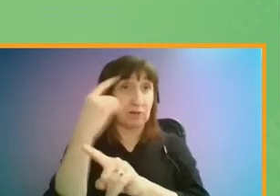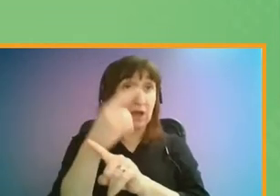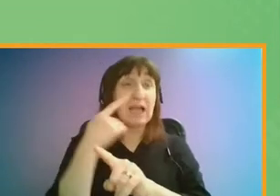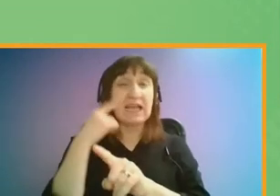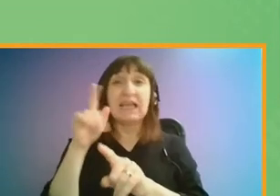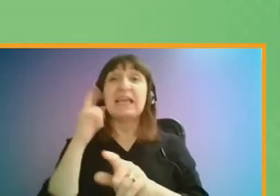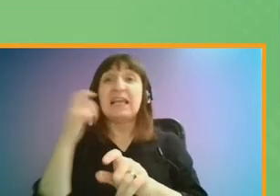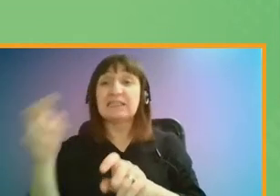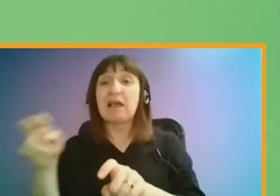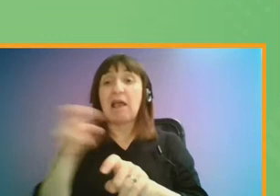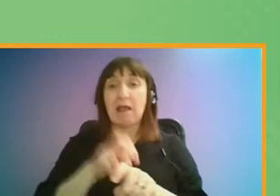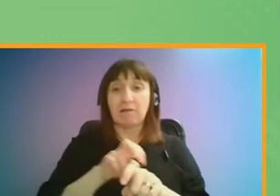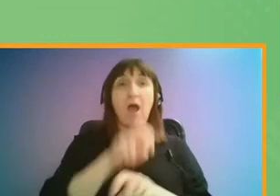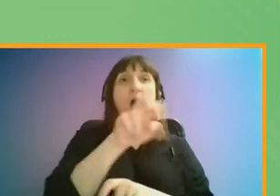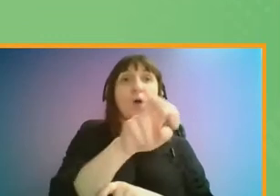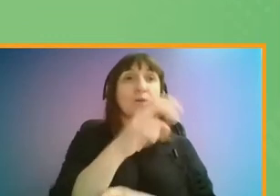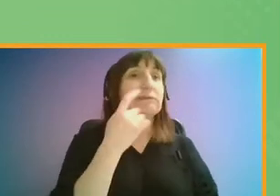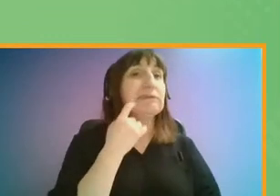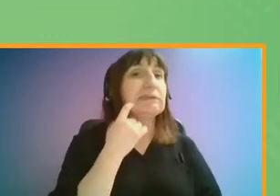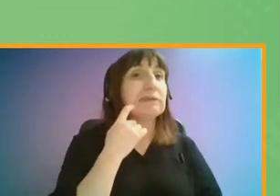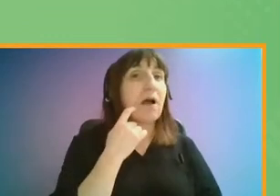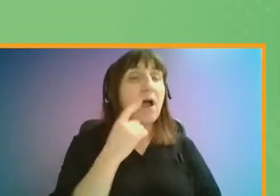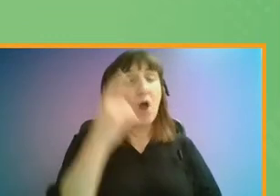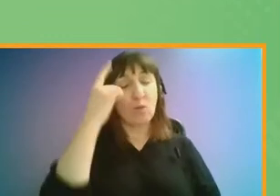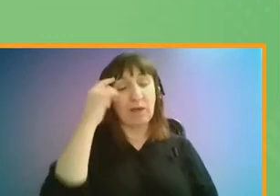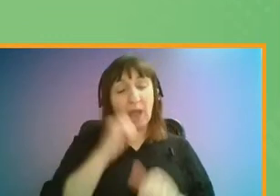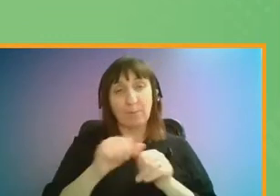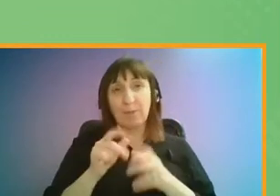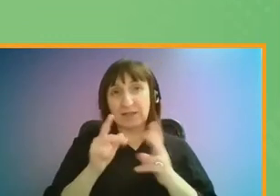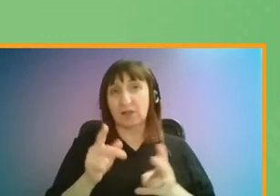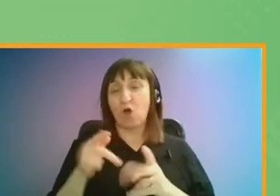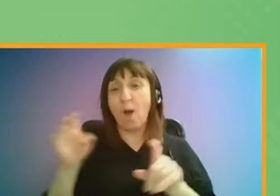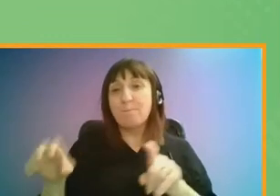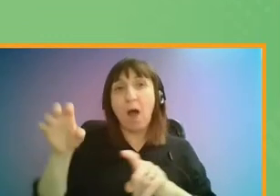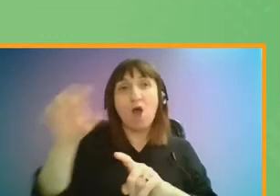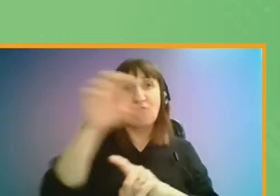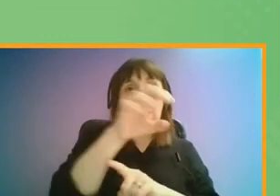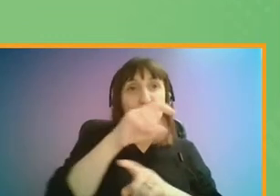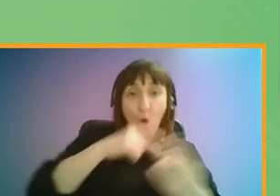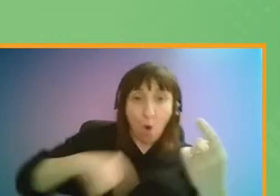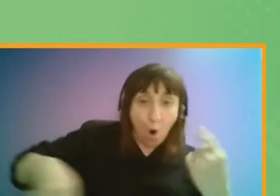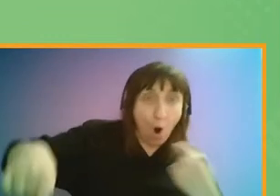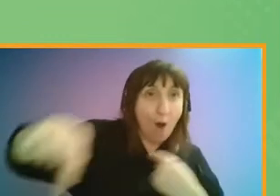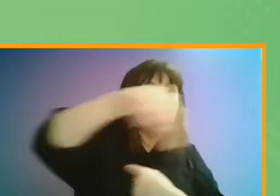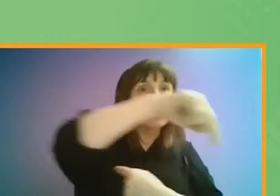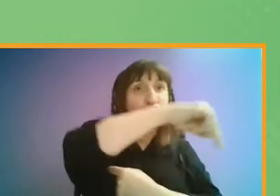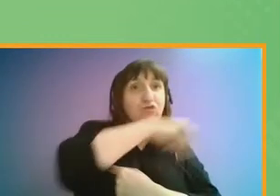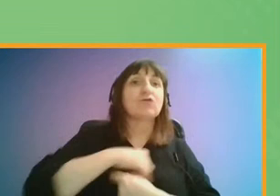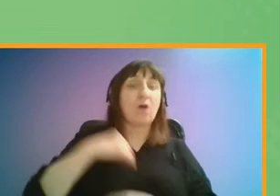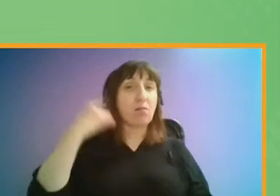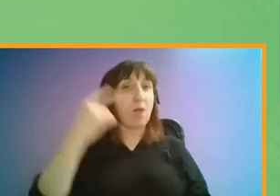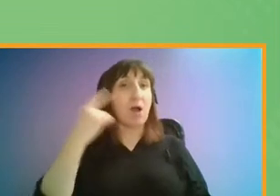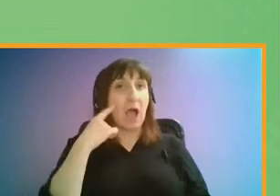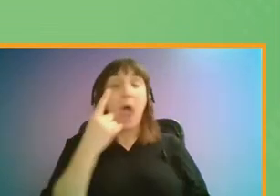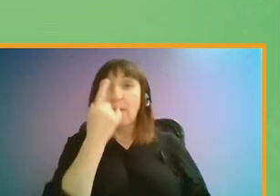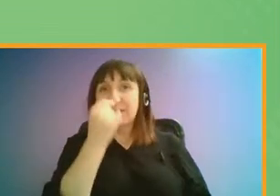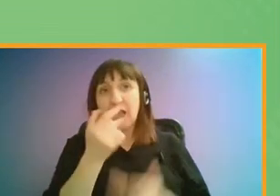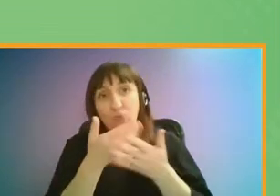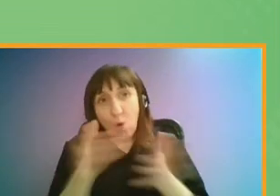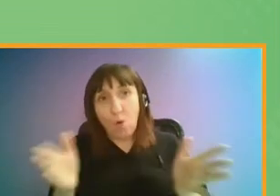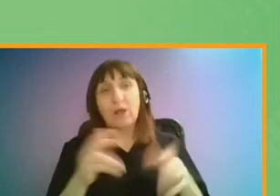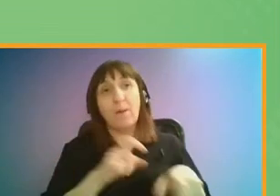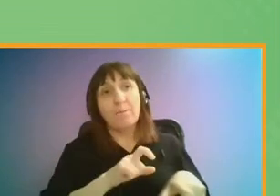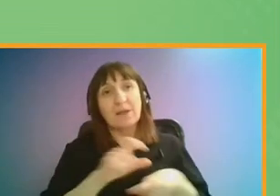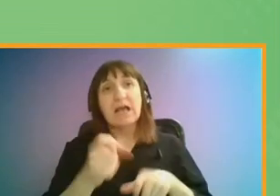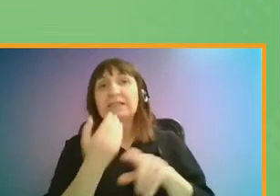central London and then out again. We think that better services across boroughs and orbital routes that go around London have the potential to open up more sustainable